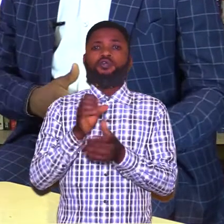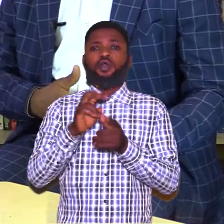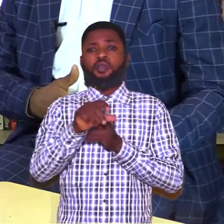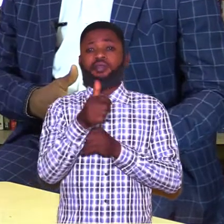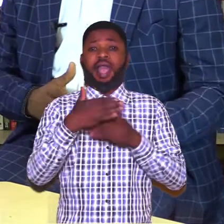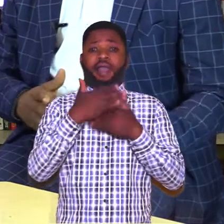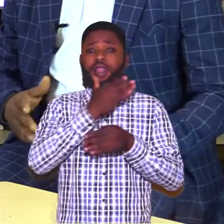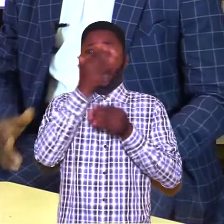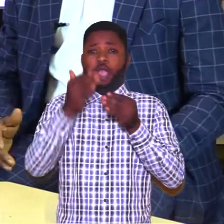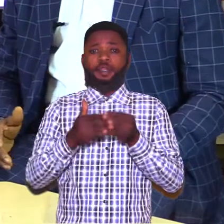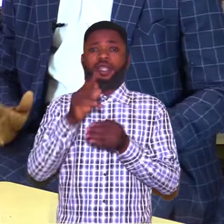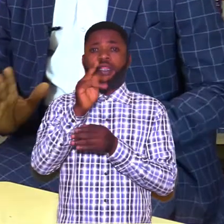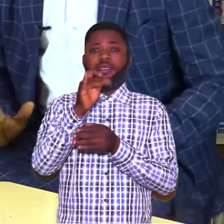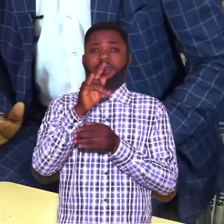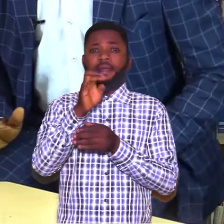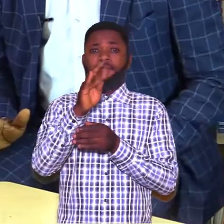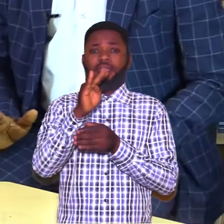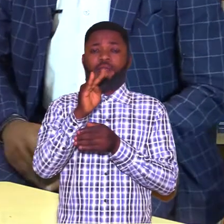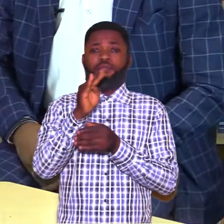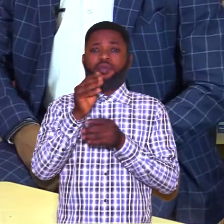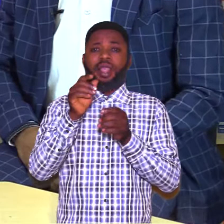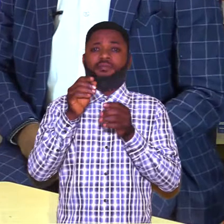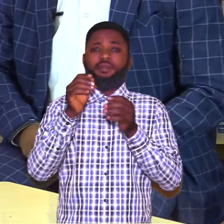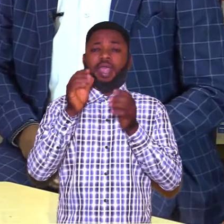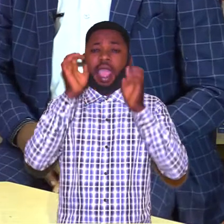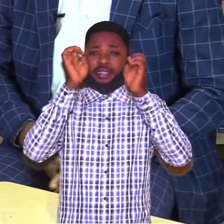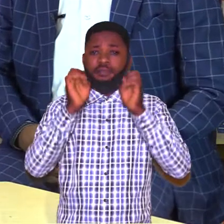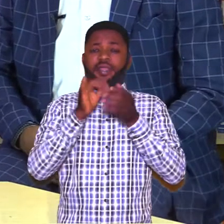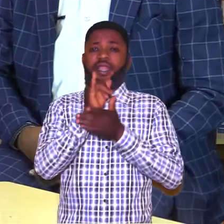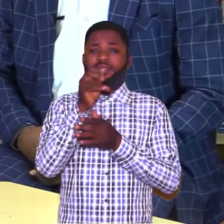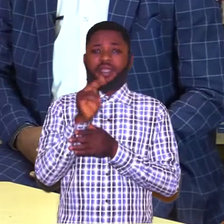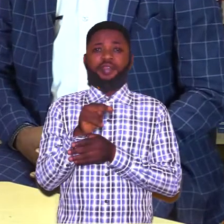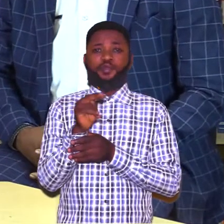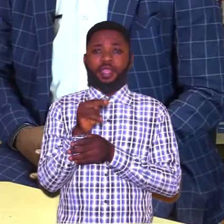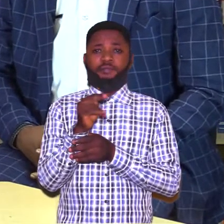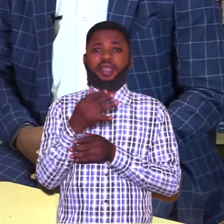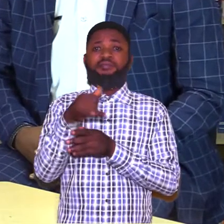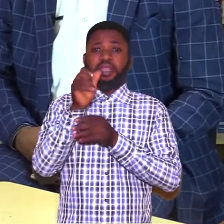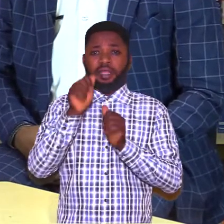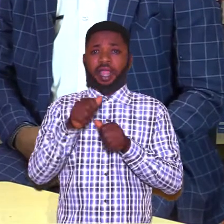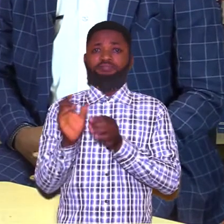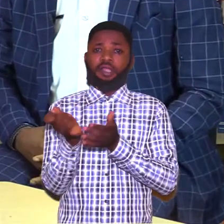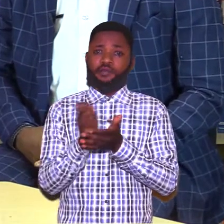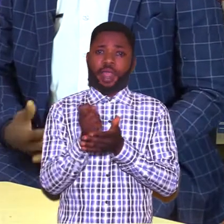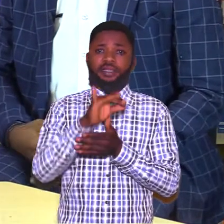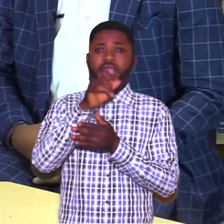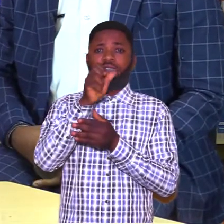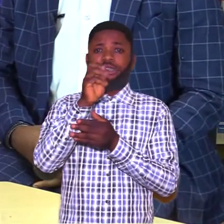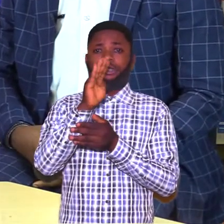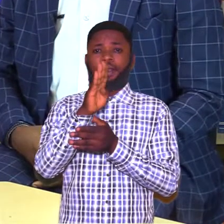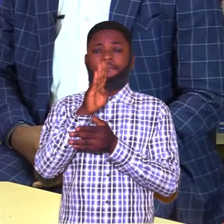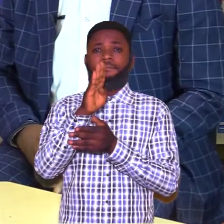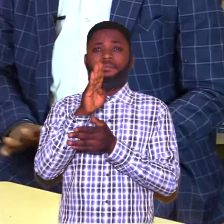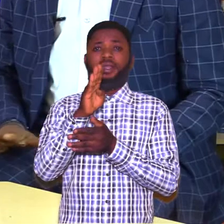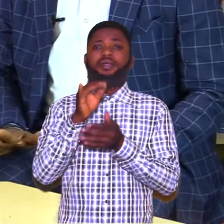NAPTE examinations. Yes. That is the requirement to jam. Oh, they can take jam? They take